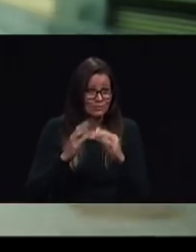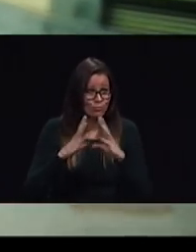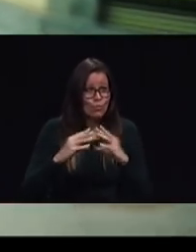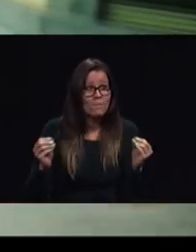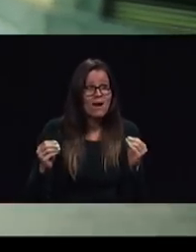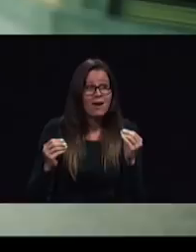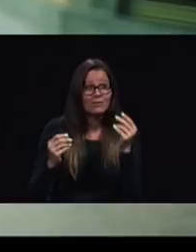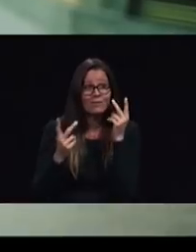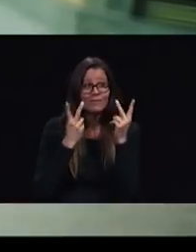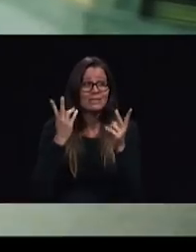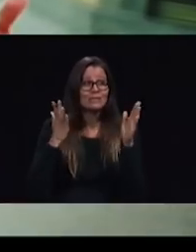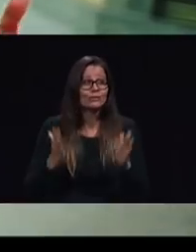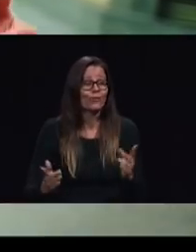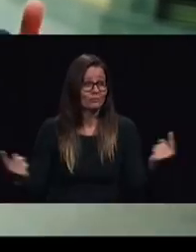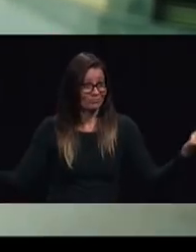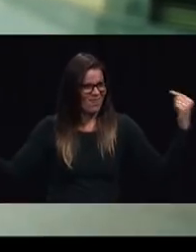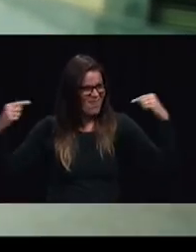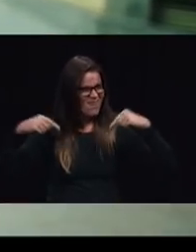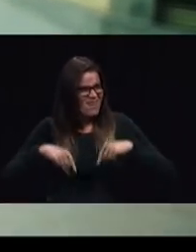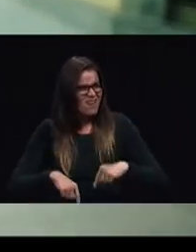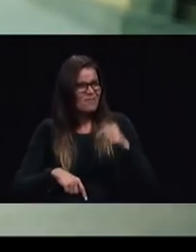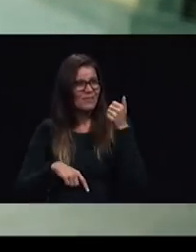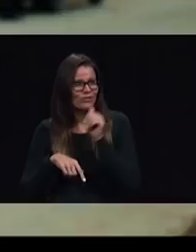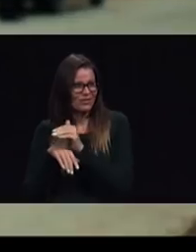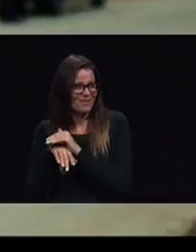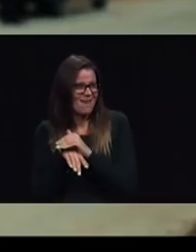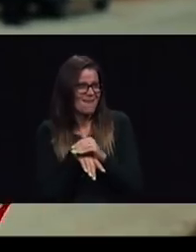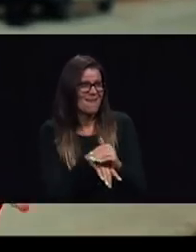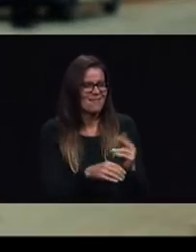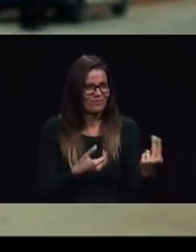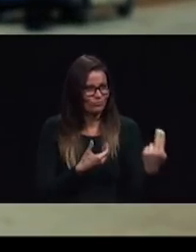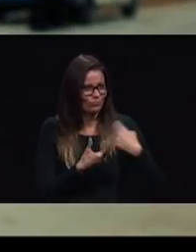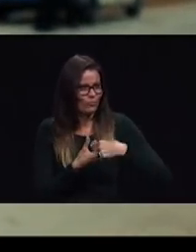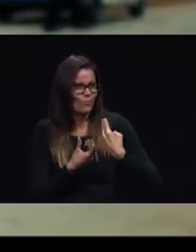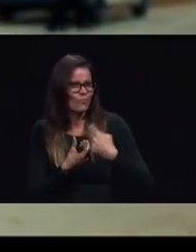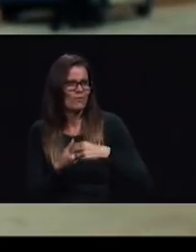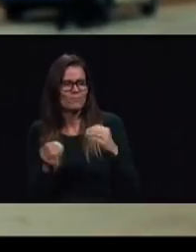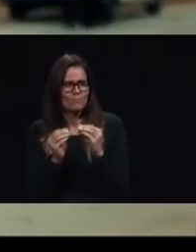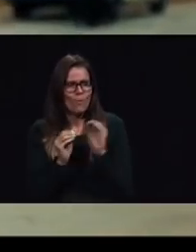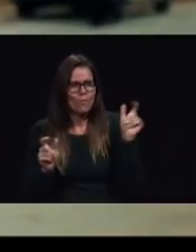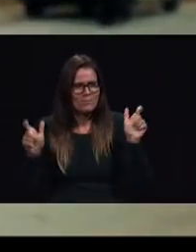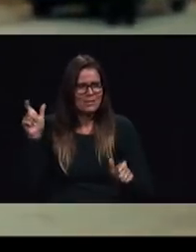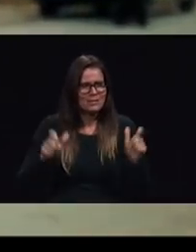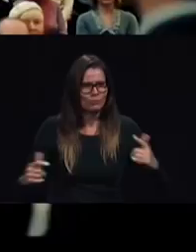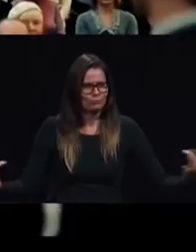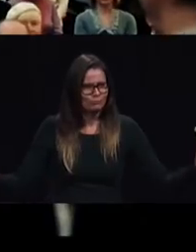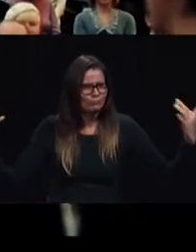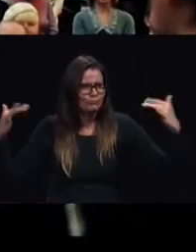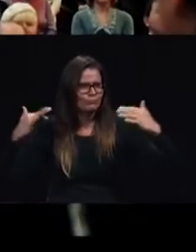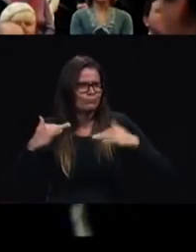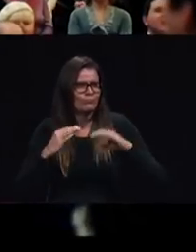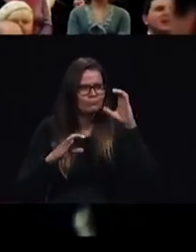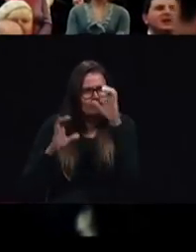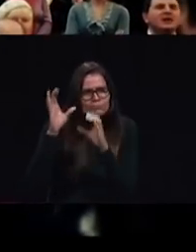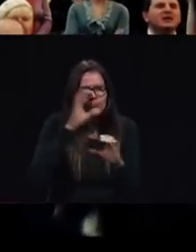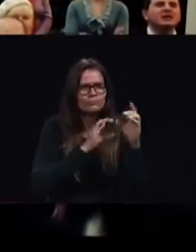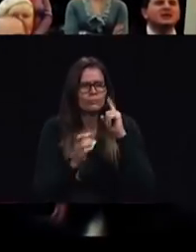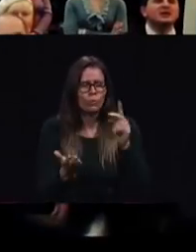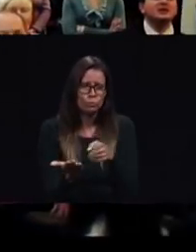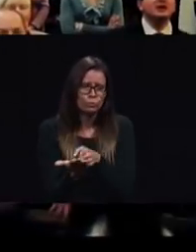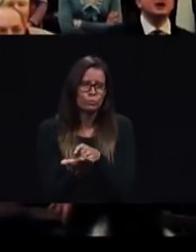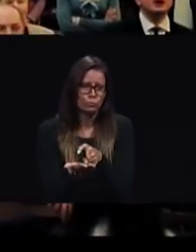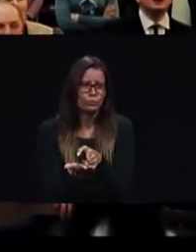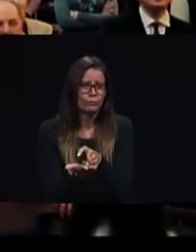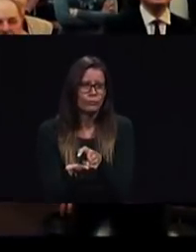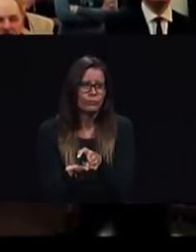every night more and more people and it builds throughout the week it shows us that there are seekers of truth even here in eastern Europe